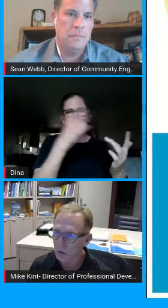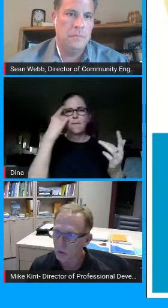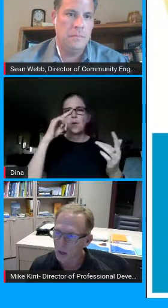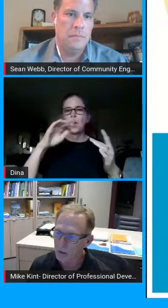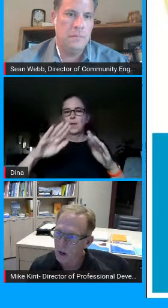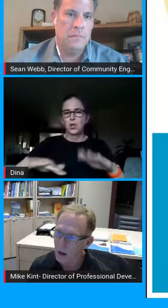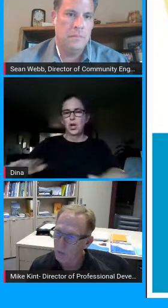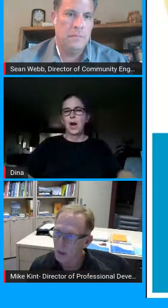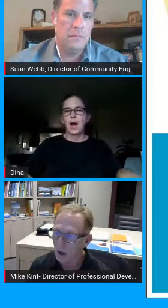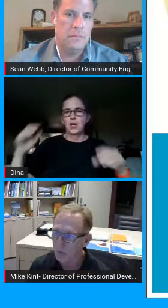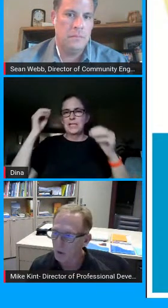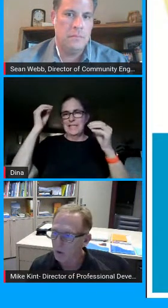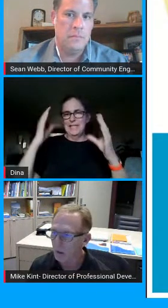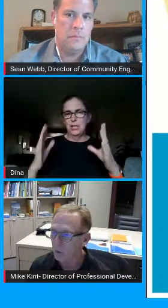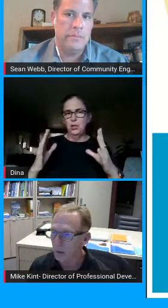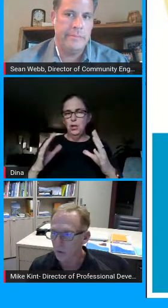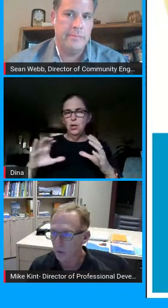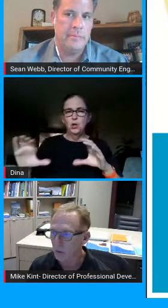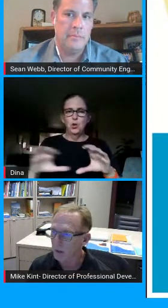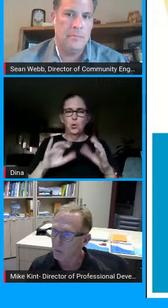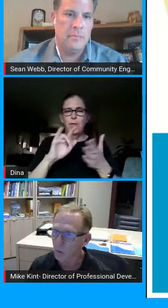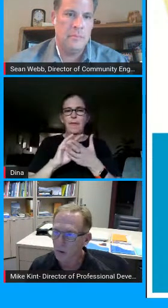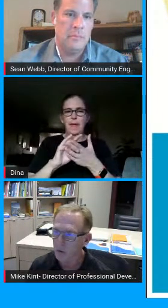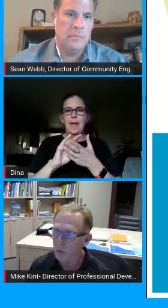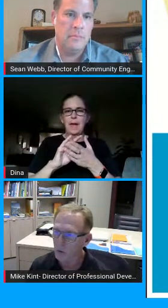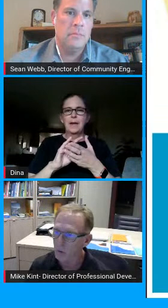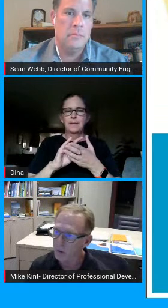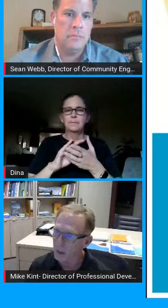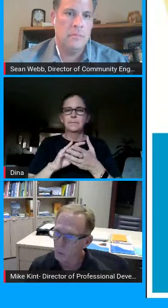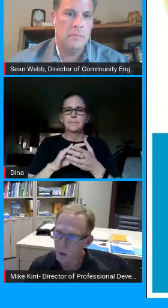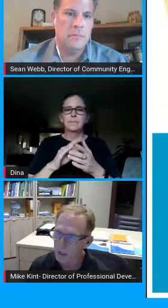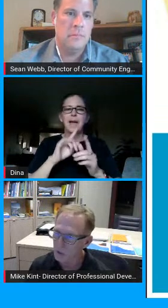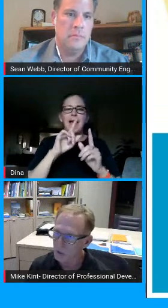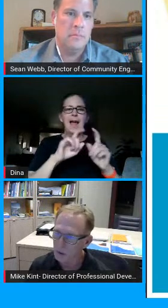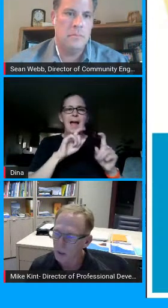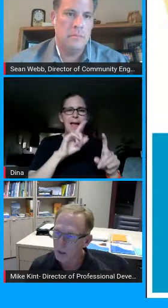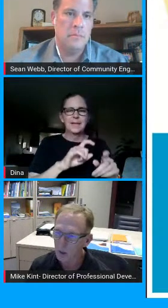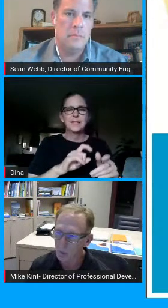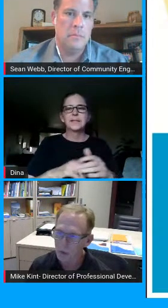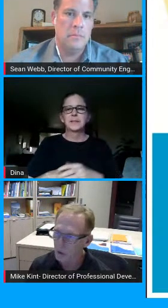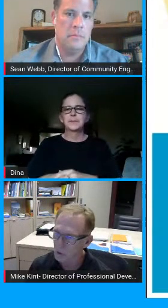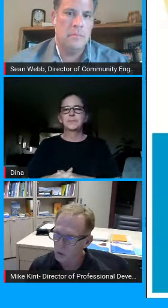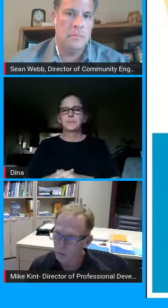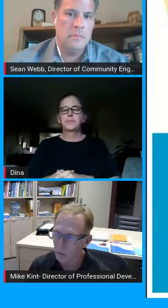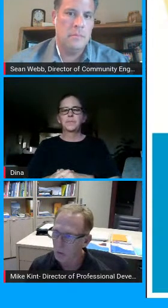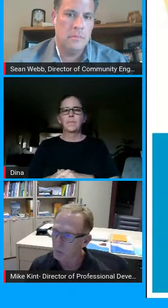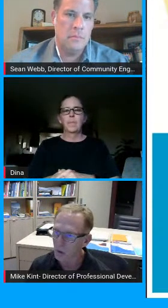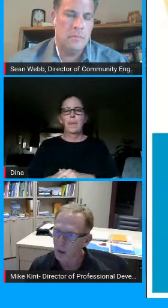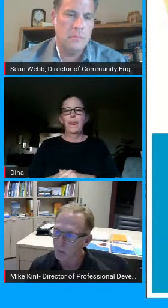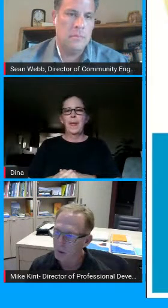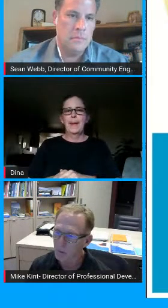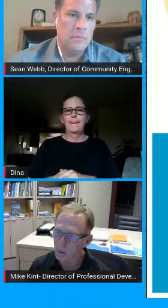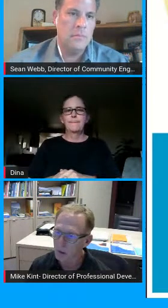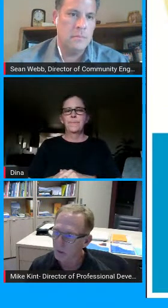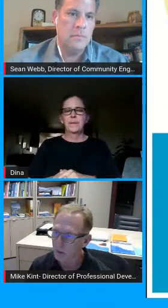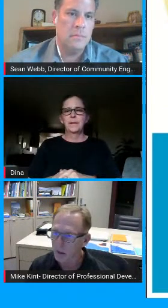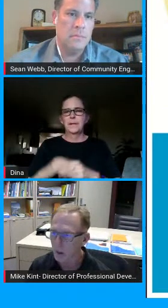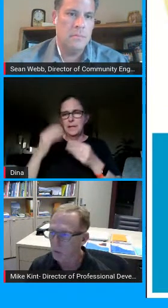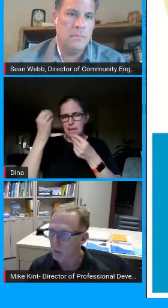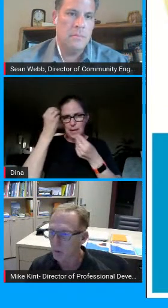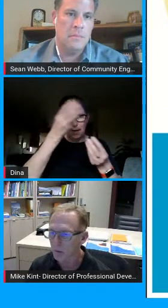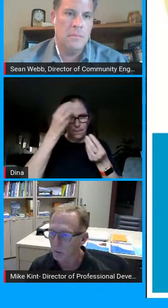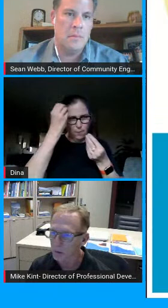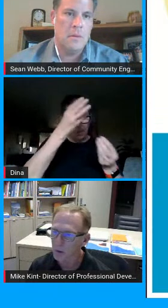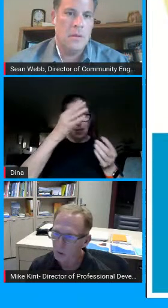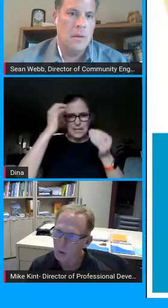through that time that office hours that's what it's designed for is is really that communication and keeping the teacher informed um if there's anything